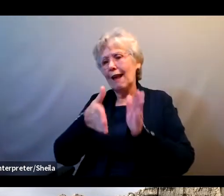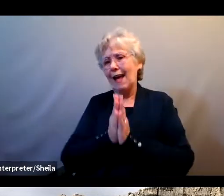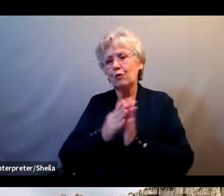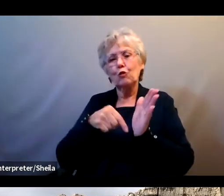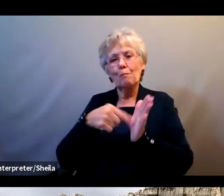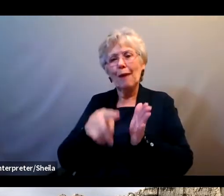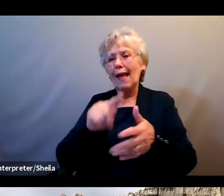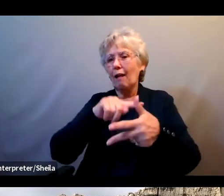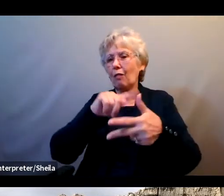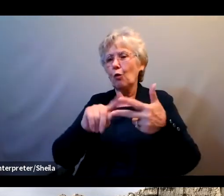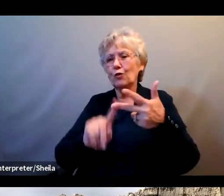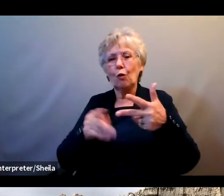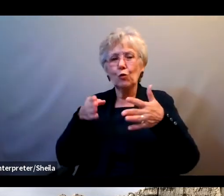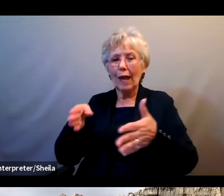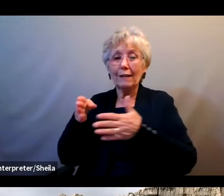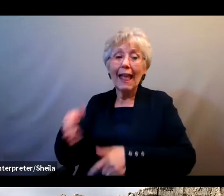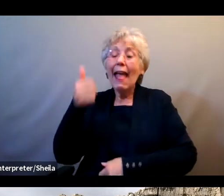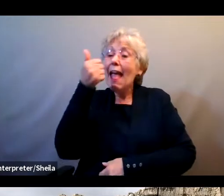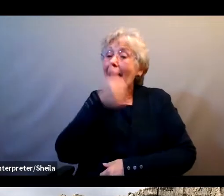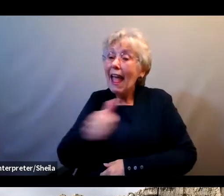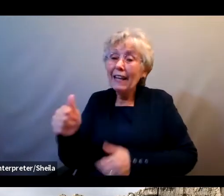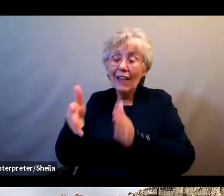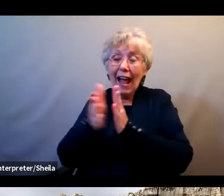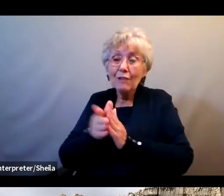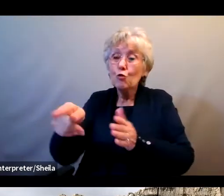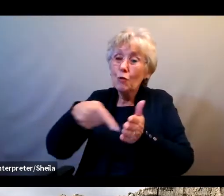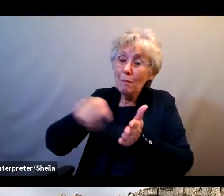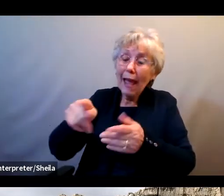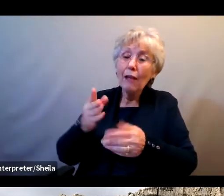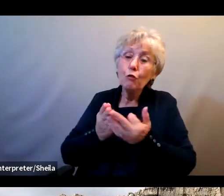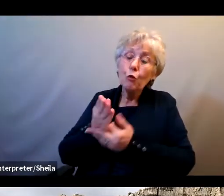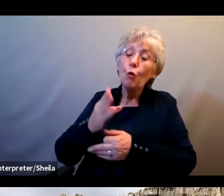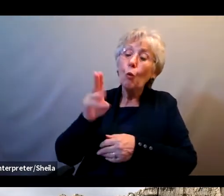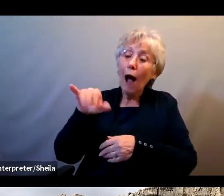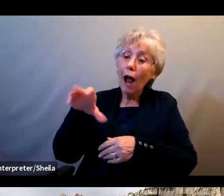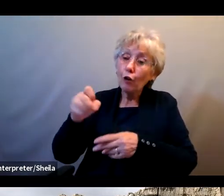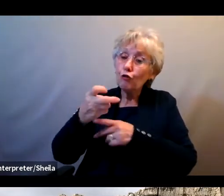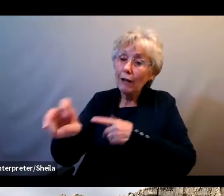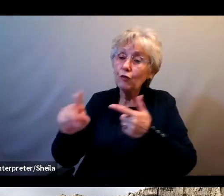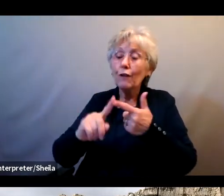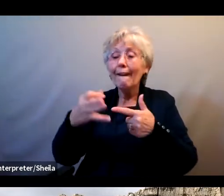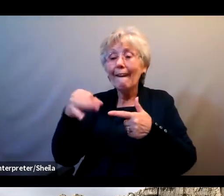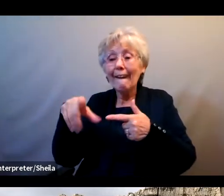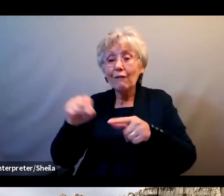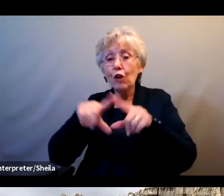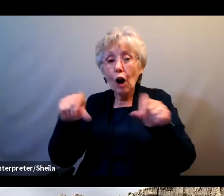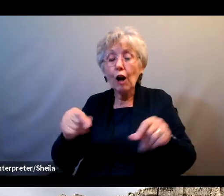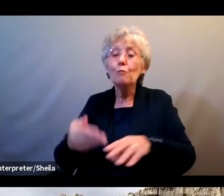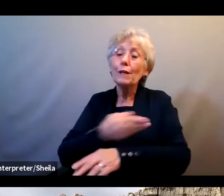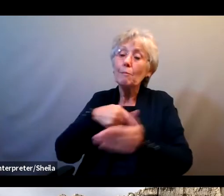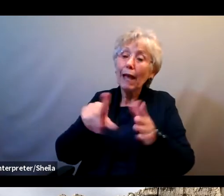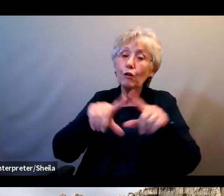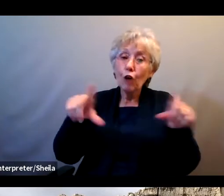Anyone who insists that you pay them by wire transfer, gift card, prepaid card, or money transfer app